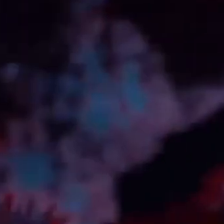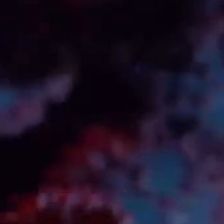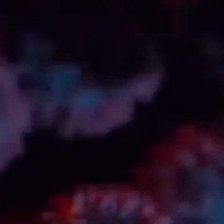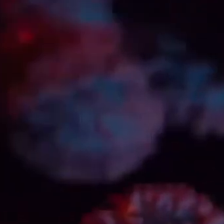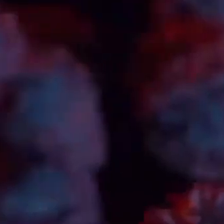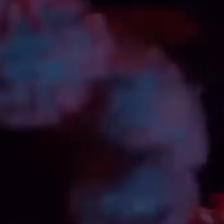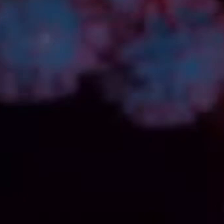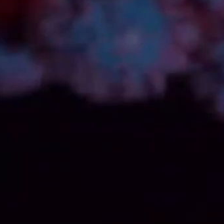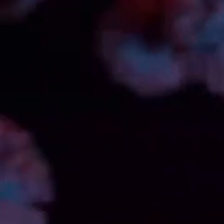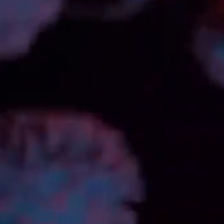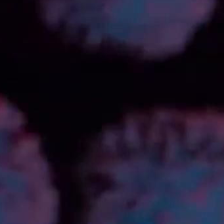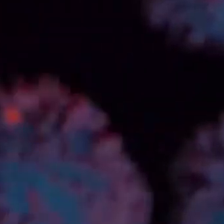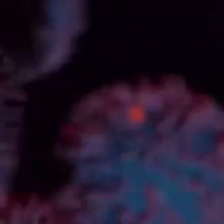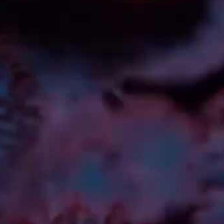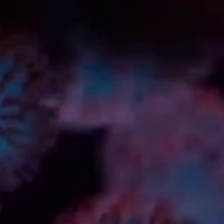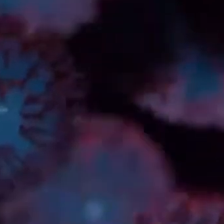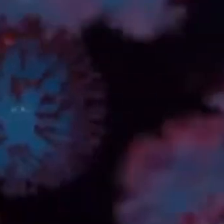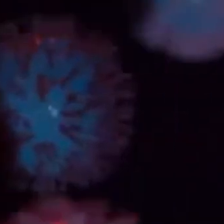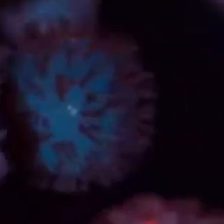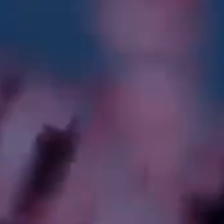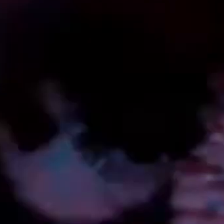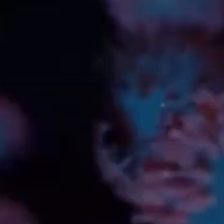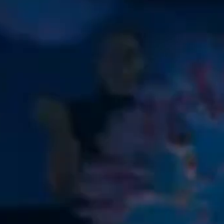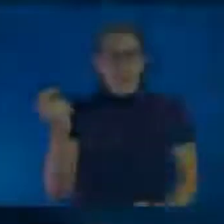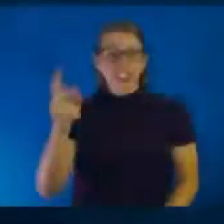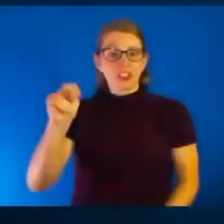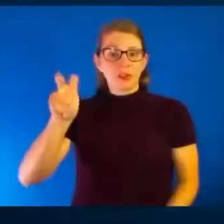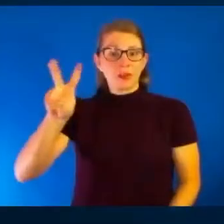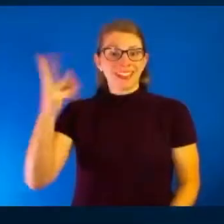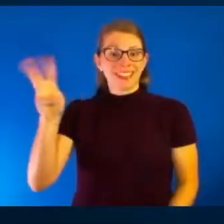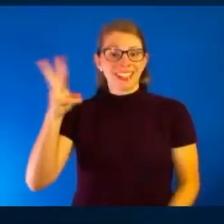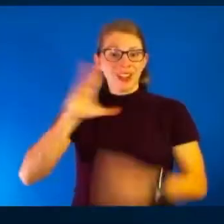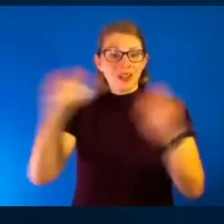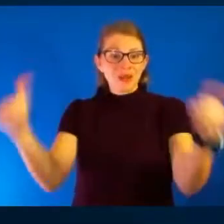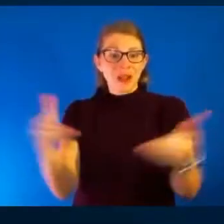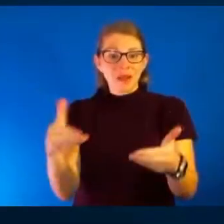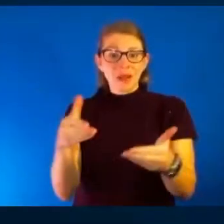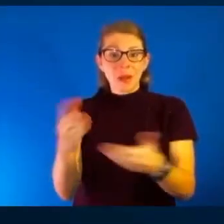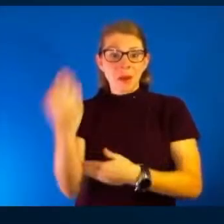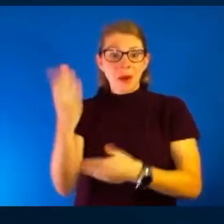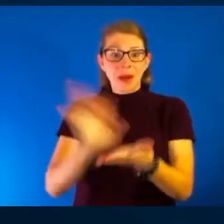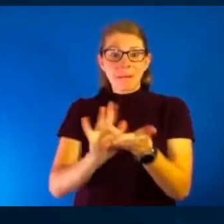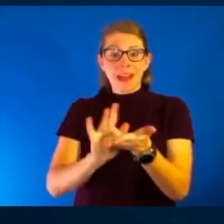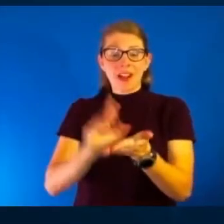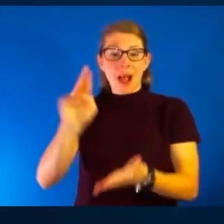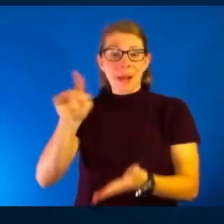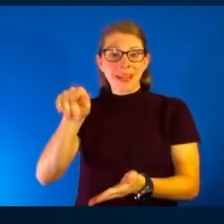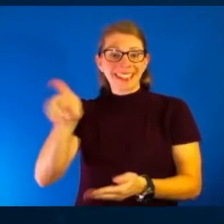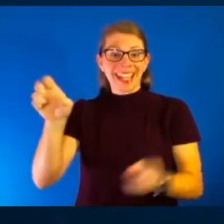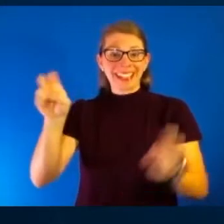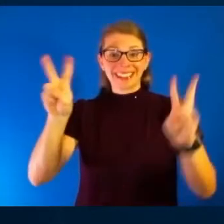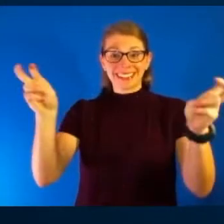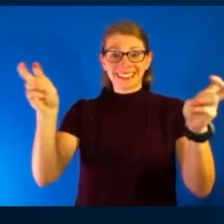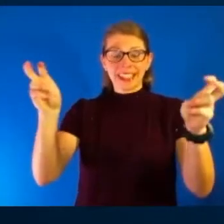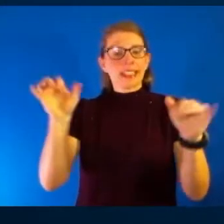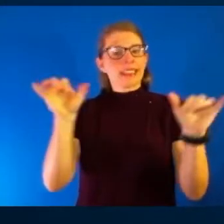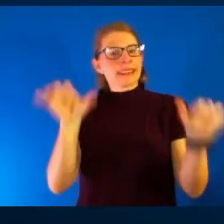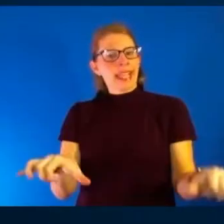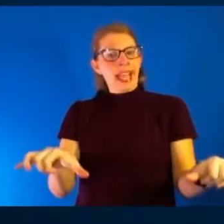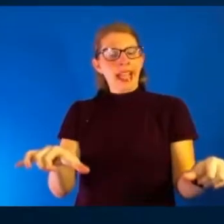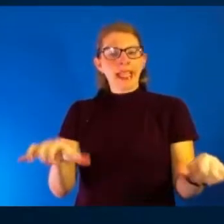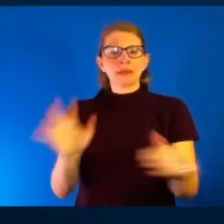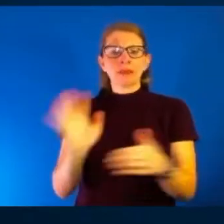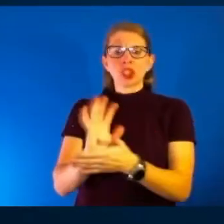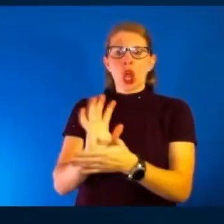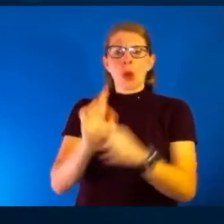Good morning everyone. It is Tuesday, November 16th. Welcome into the morning medical update. Same show, just some musical chairs today because